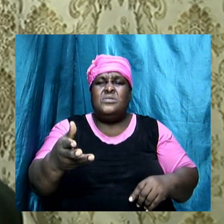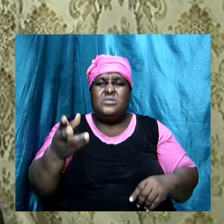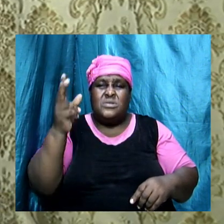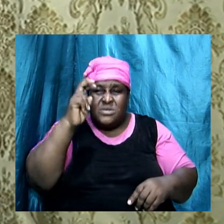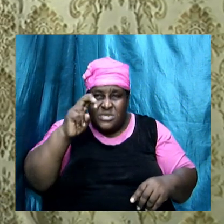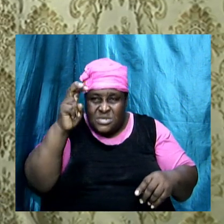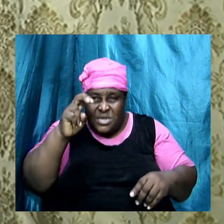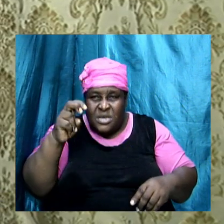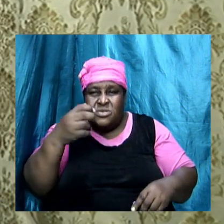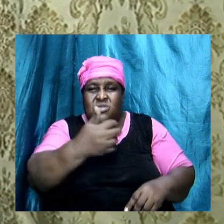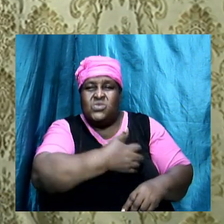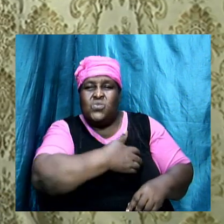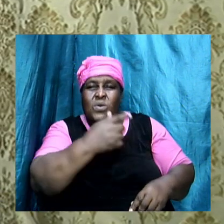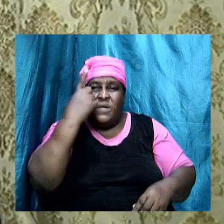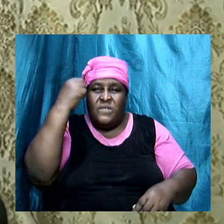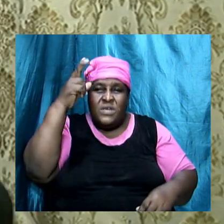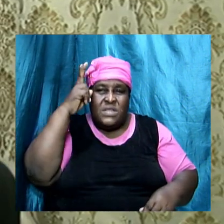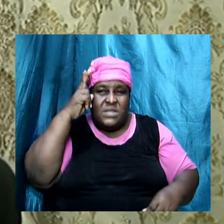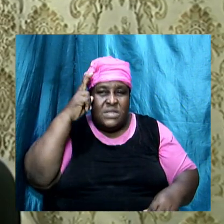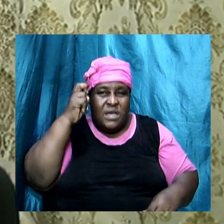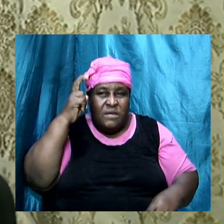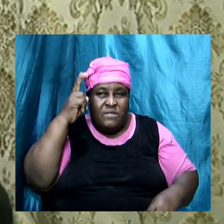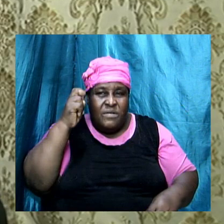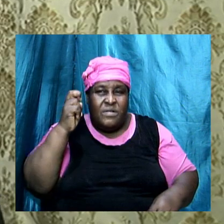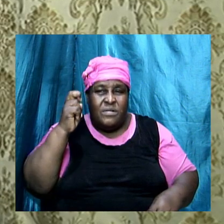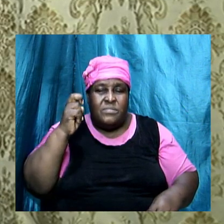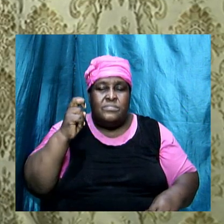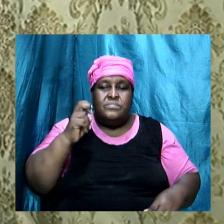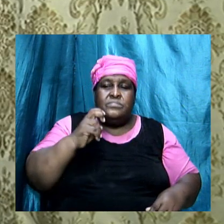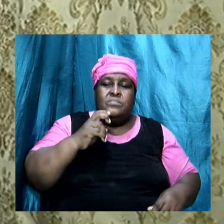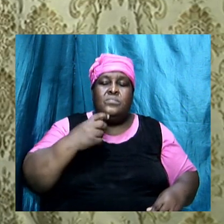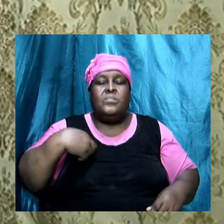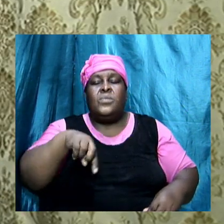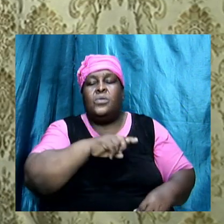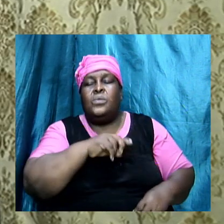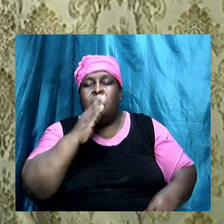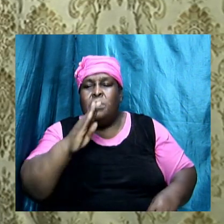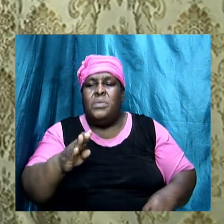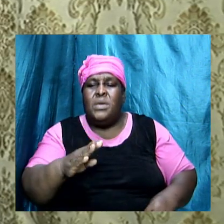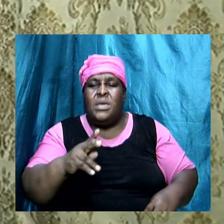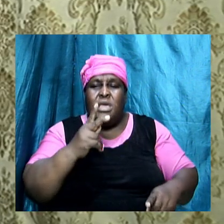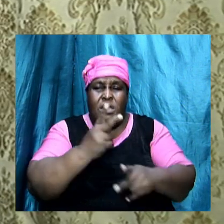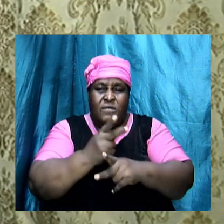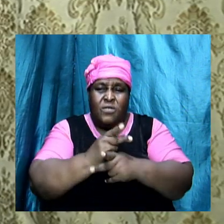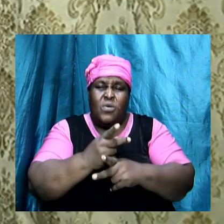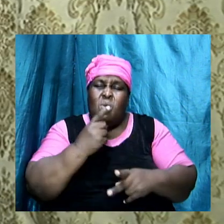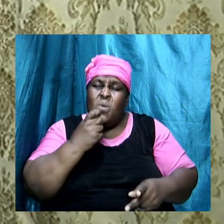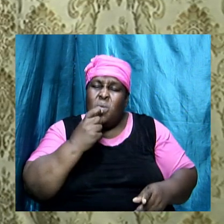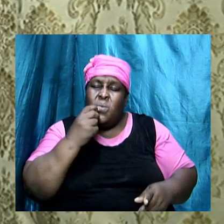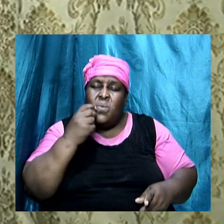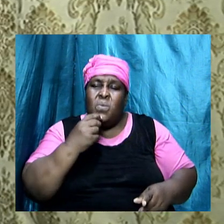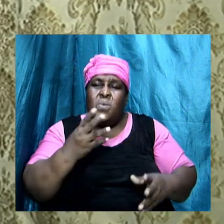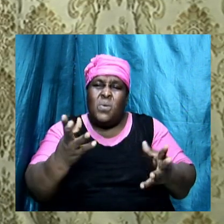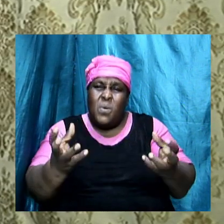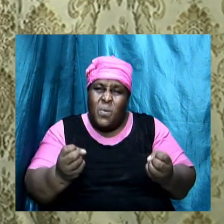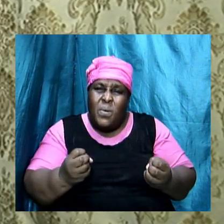to get counseling about certain things, we are to be careful of who we seek to get counseling from.